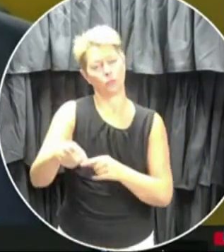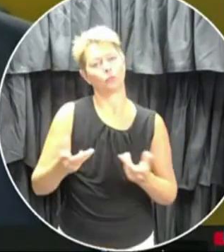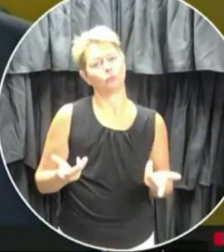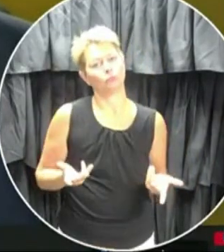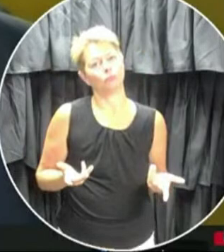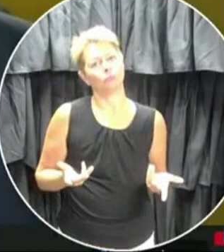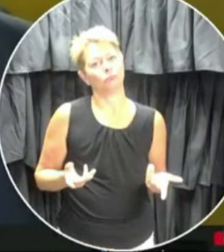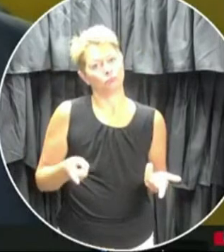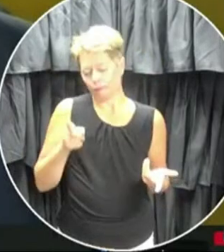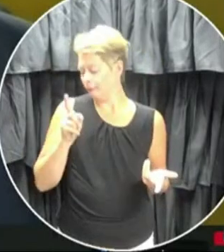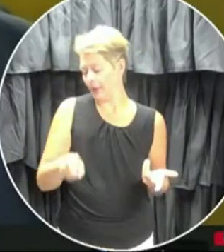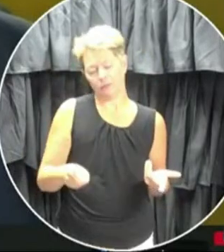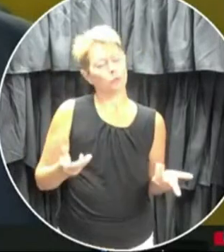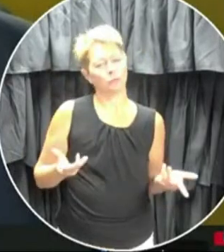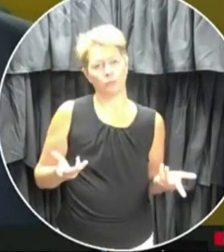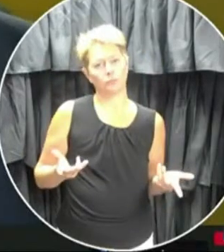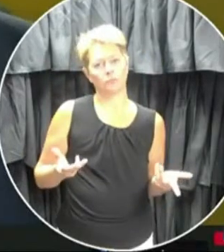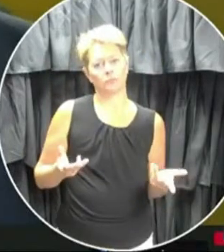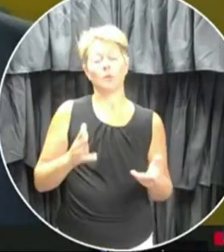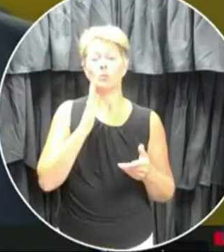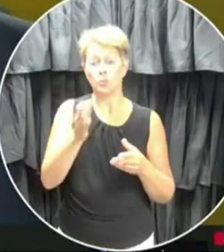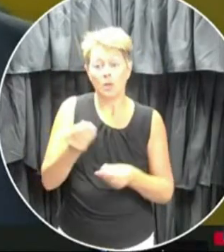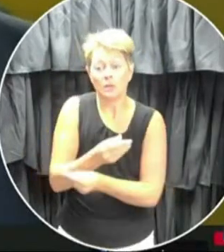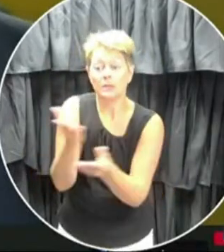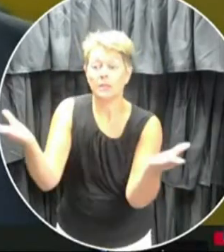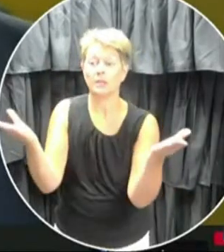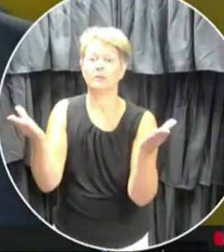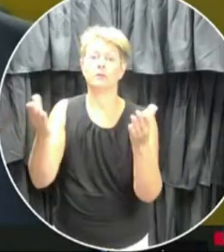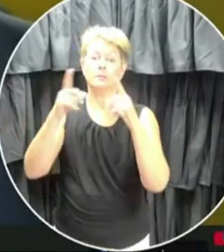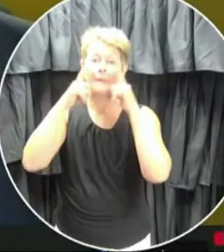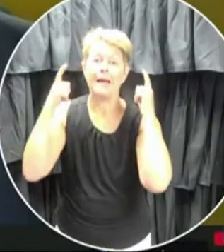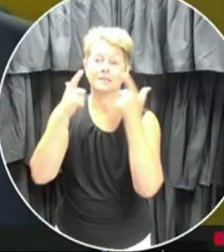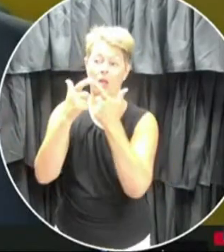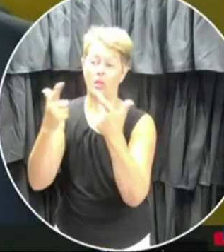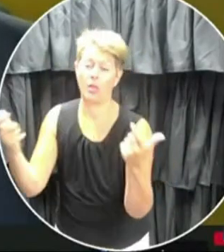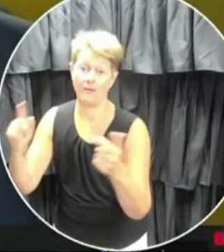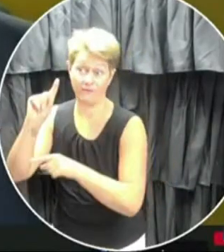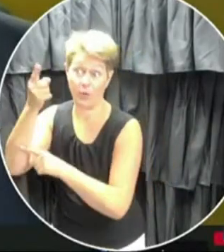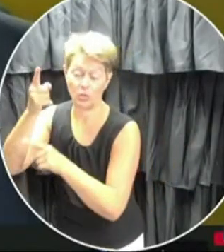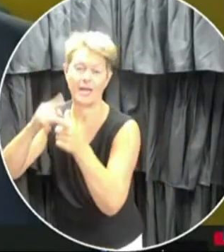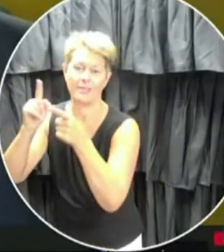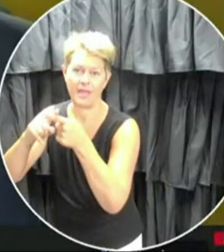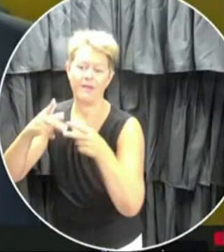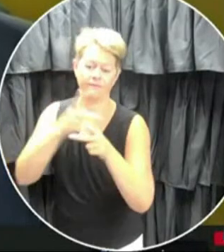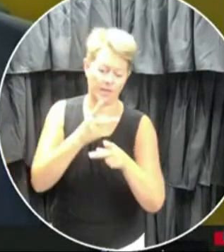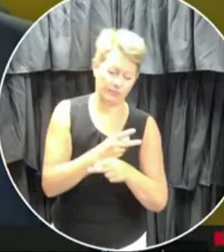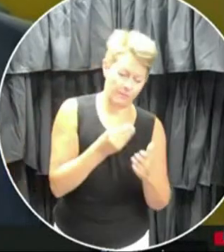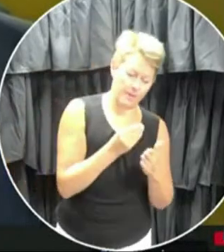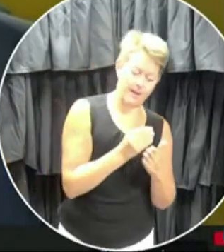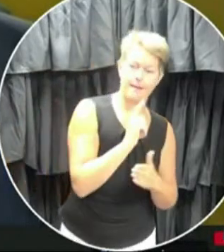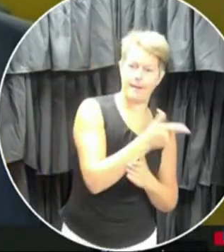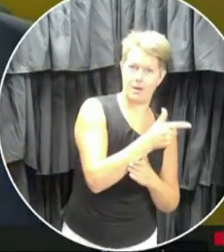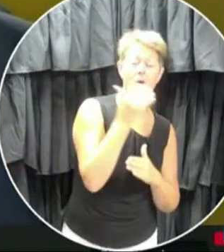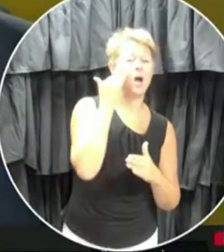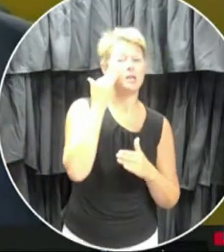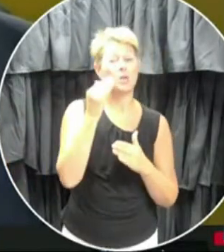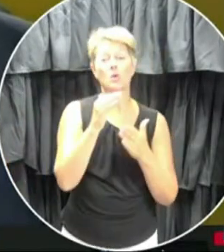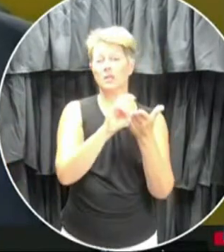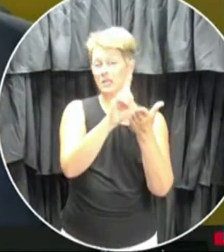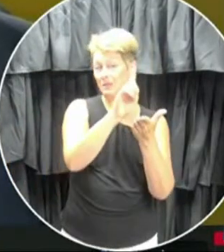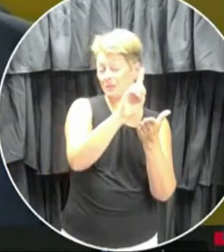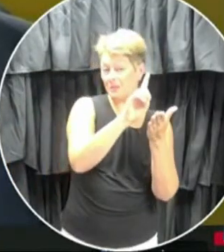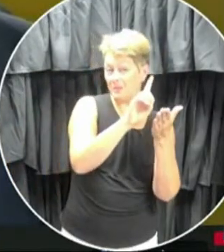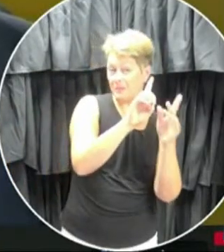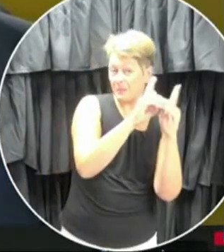we're going to act first, and then figure it out later. And I know we have the support of the Department of Education Early